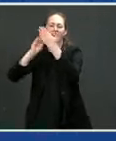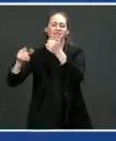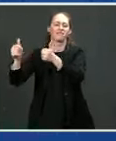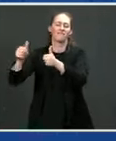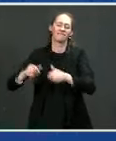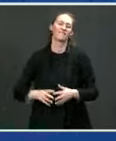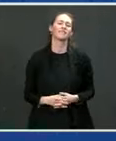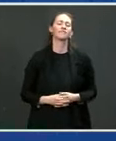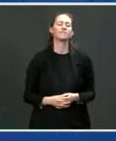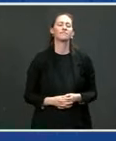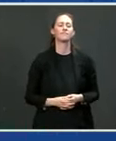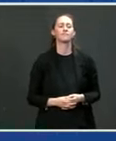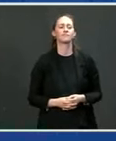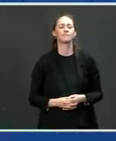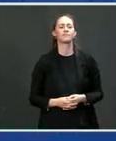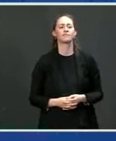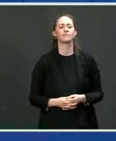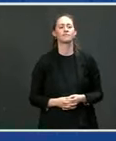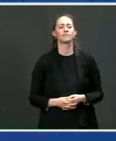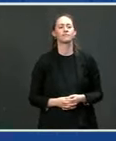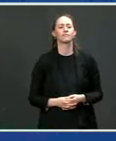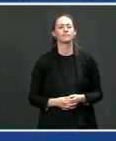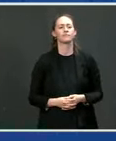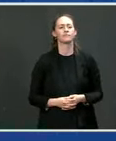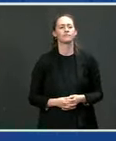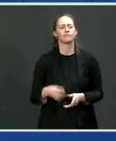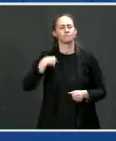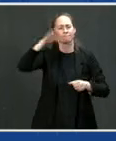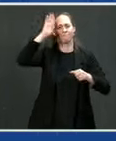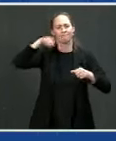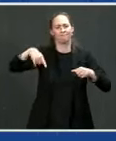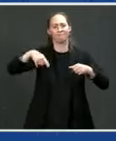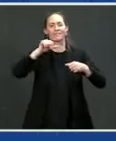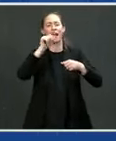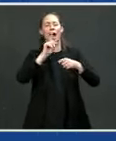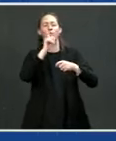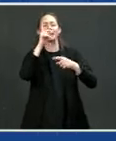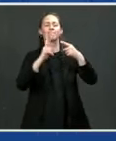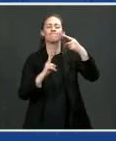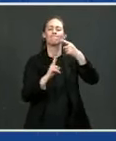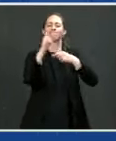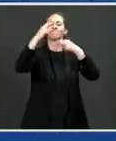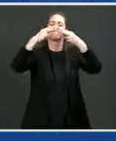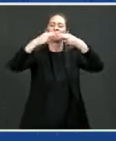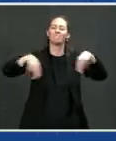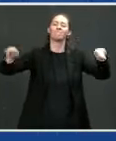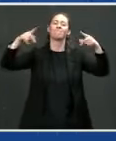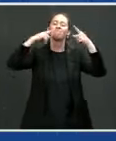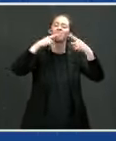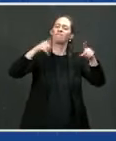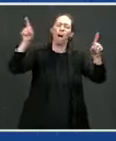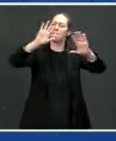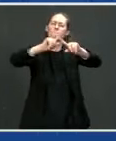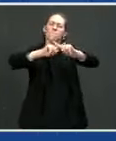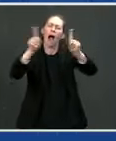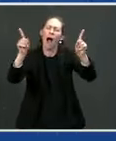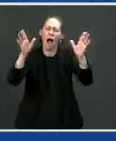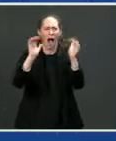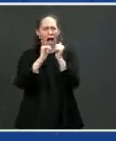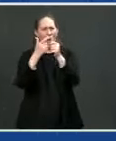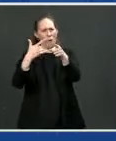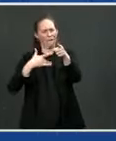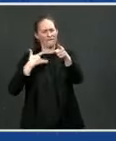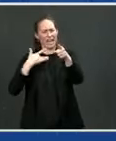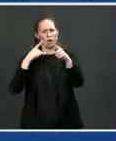you know, I know you're not doing a ribbon cutting, but they tell me, how does it feel? How do you do the first plug-in? I mean, how does that work?